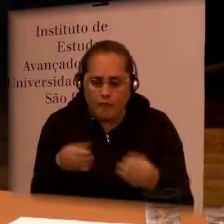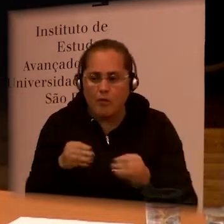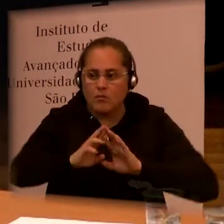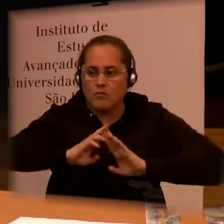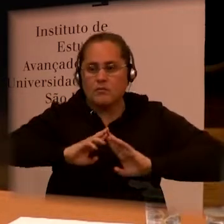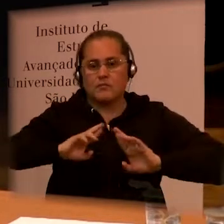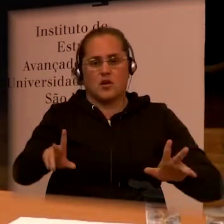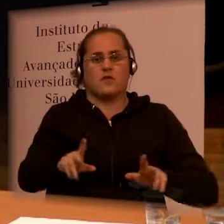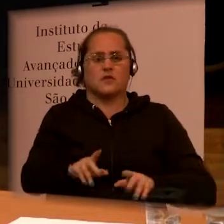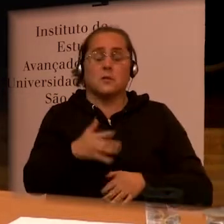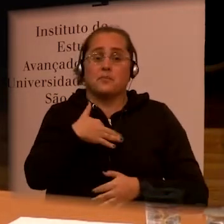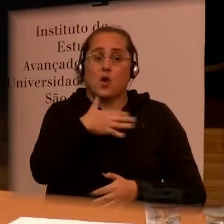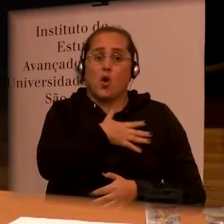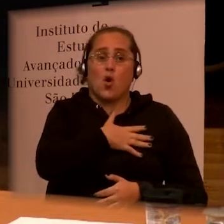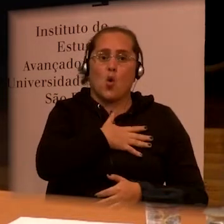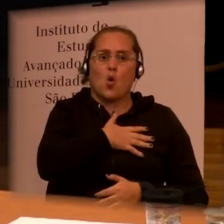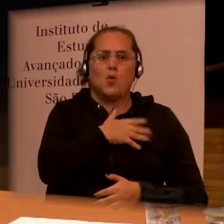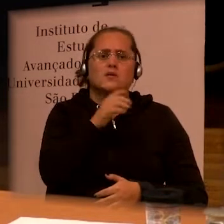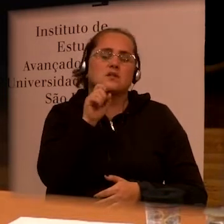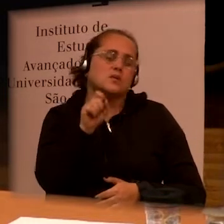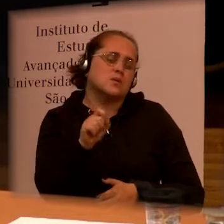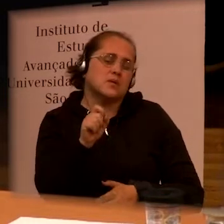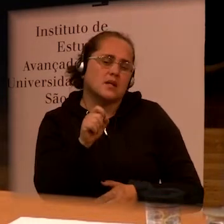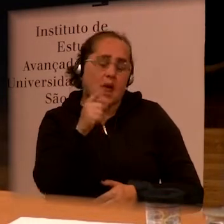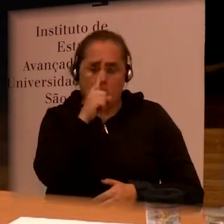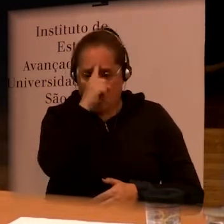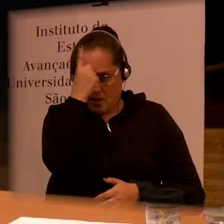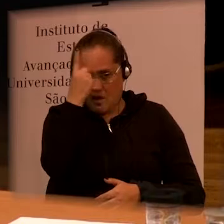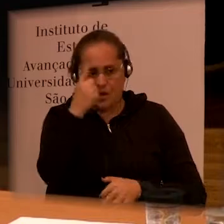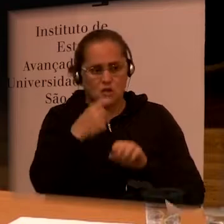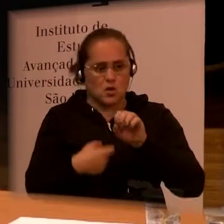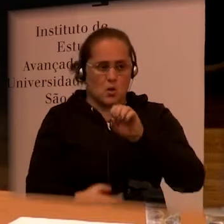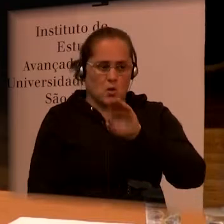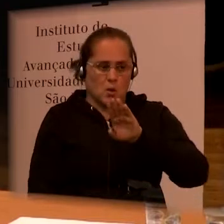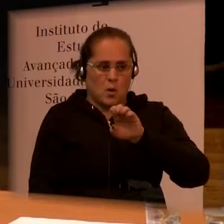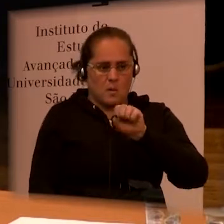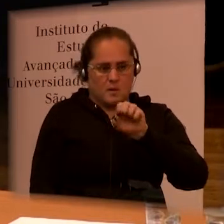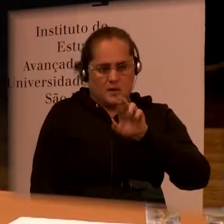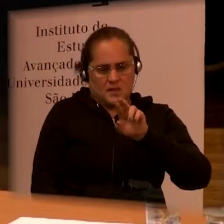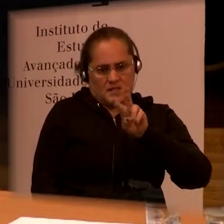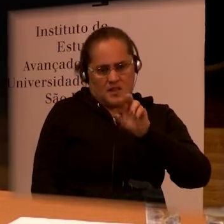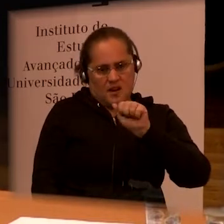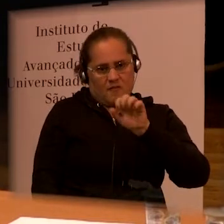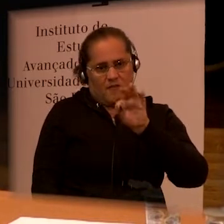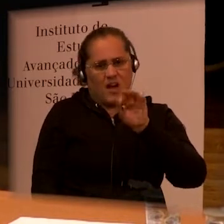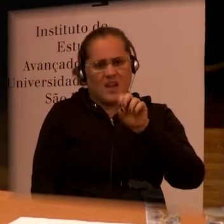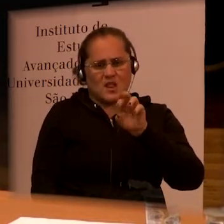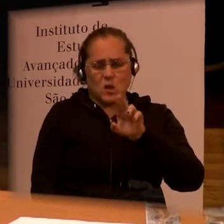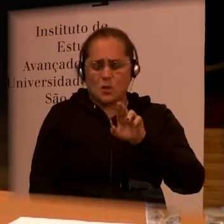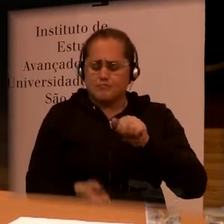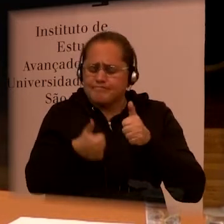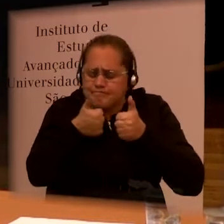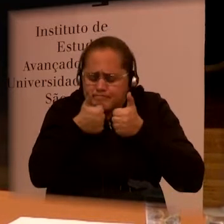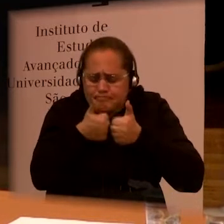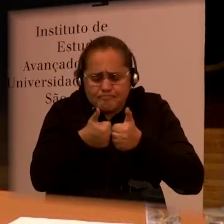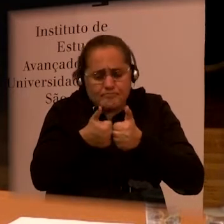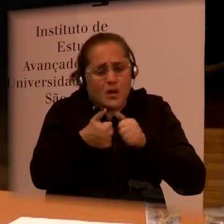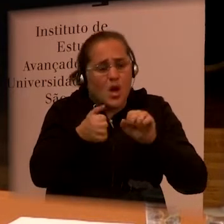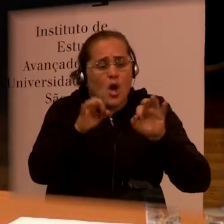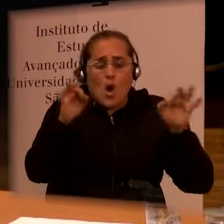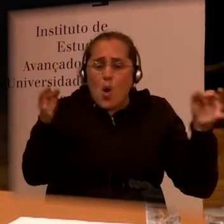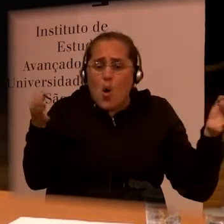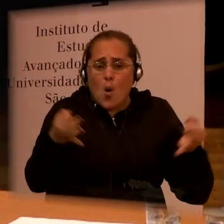and I think that's fantastic particularly in a country where there are things that are being done very well so that we can